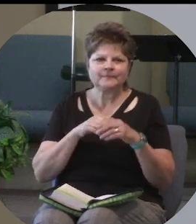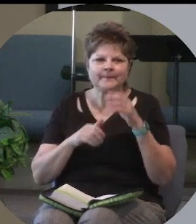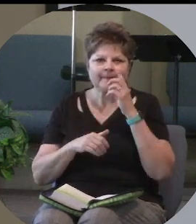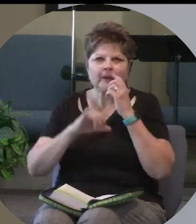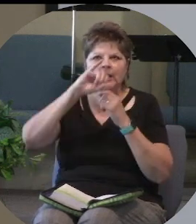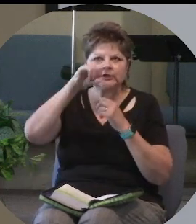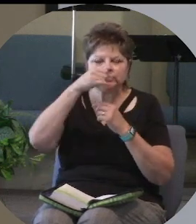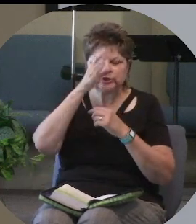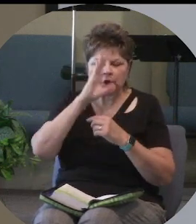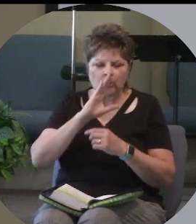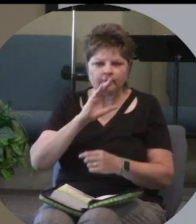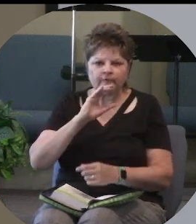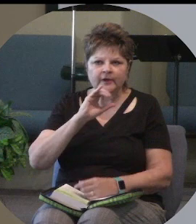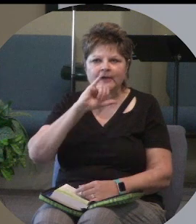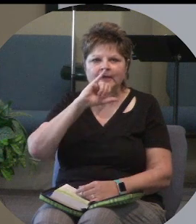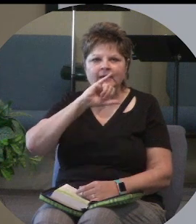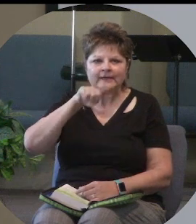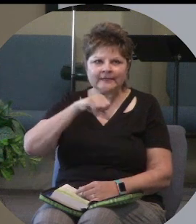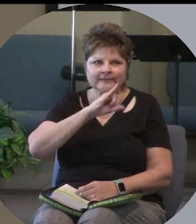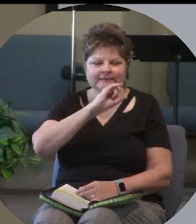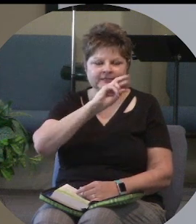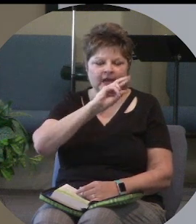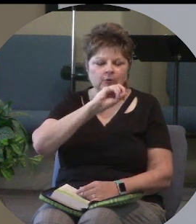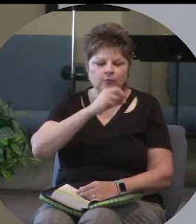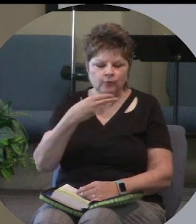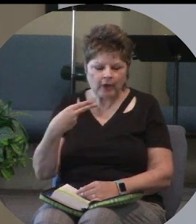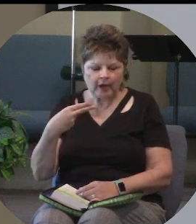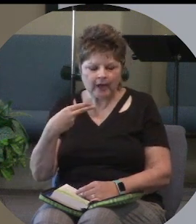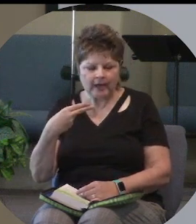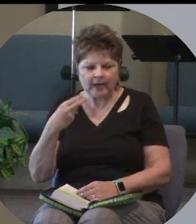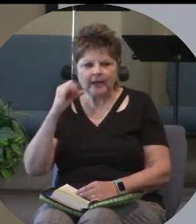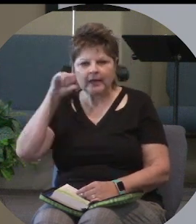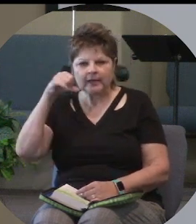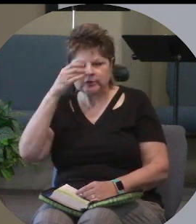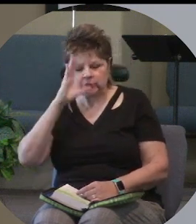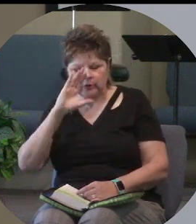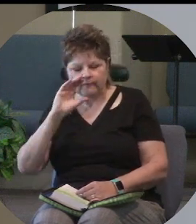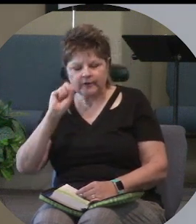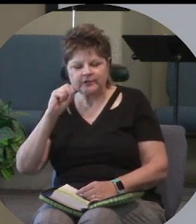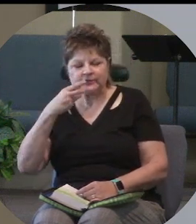Jehovah Jireh, my provider. Jehovah Shammah, my healer.